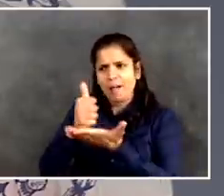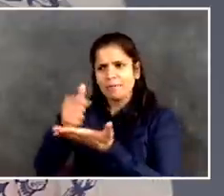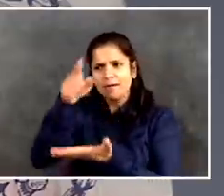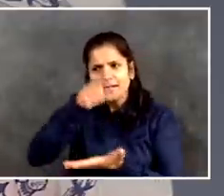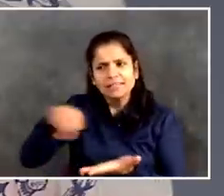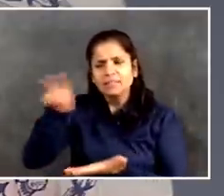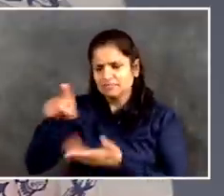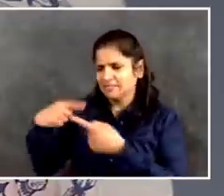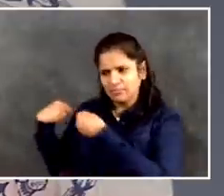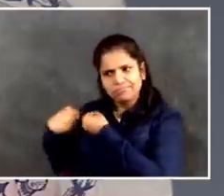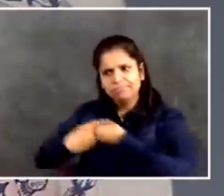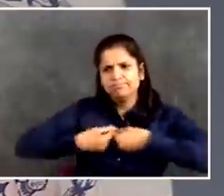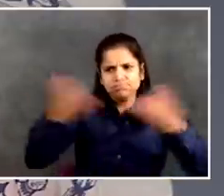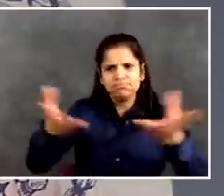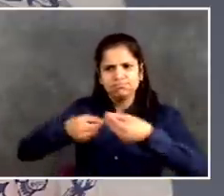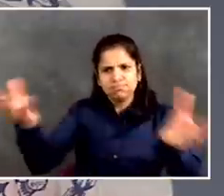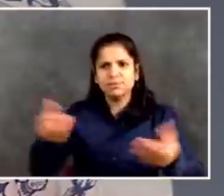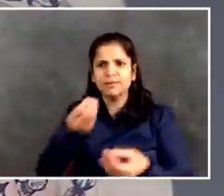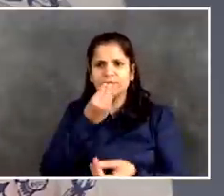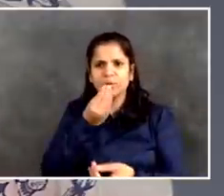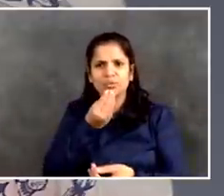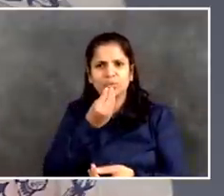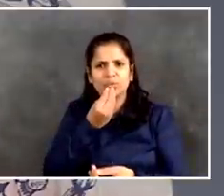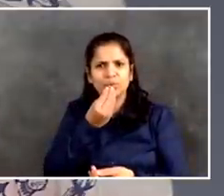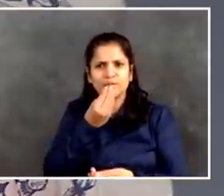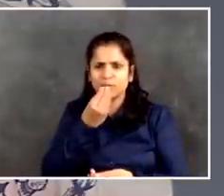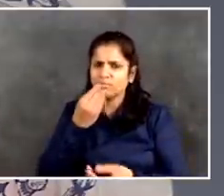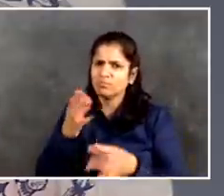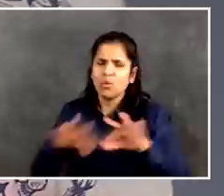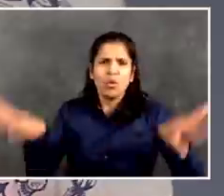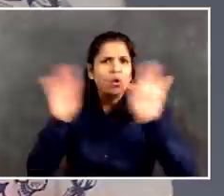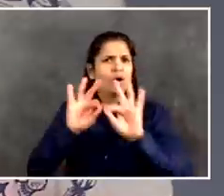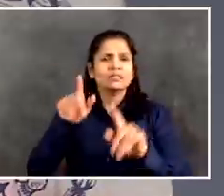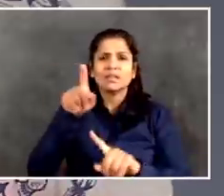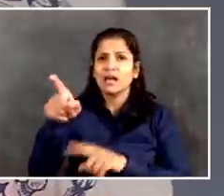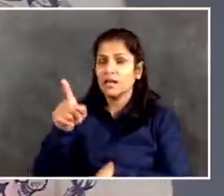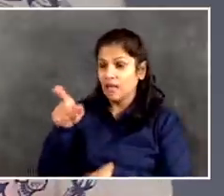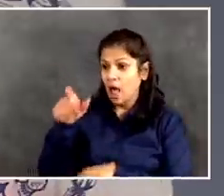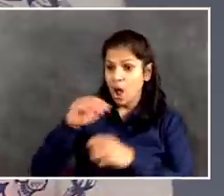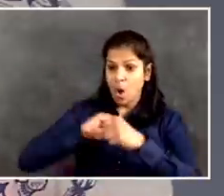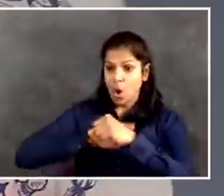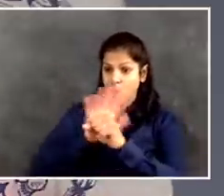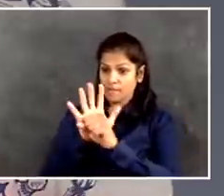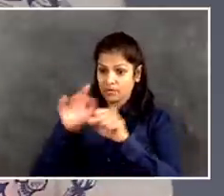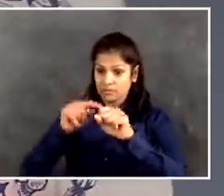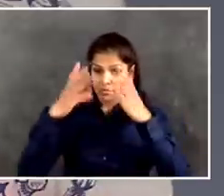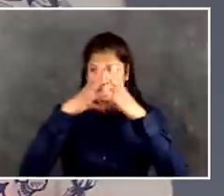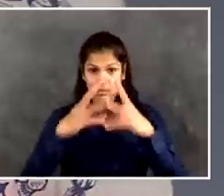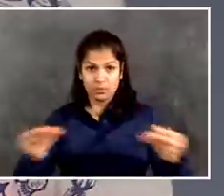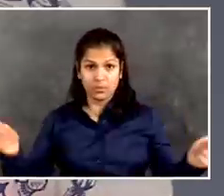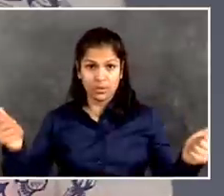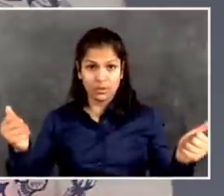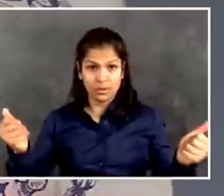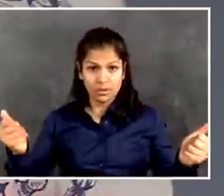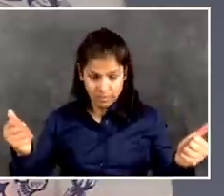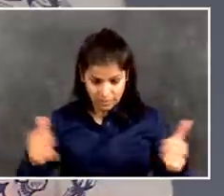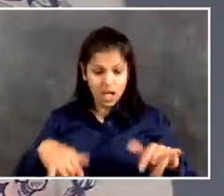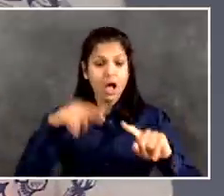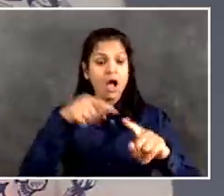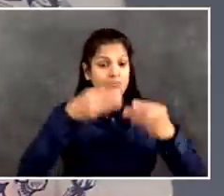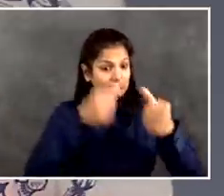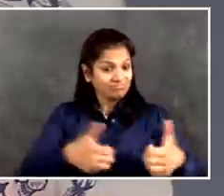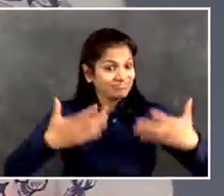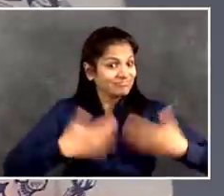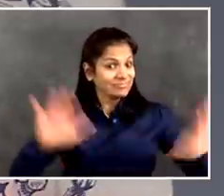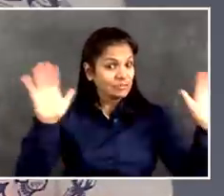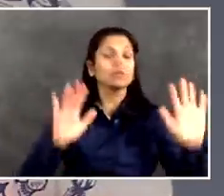have to go much further in our strategies to reduce poverty in New York City. We did in the last few years get hundreds of thousands of people out of poverty. That's a